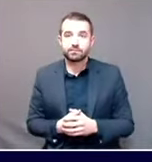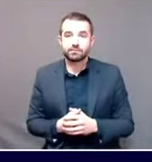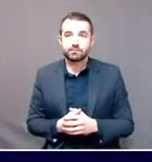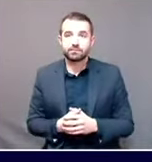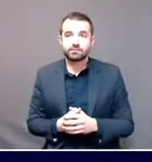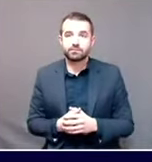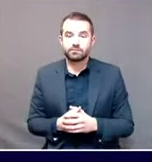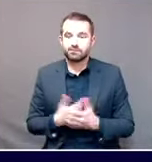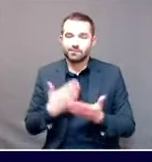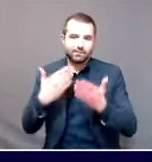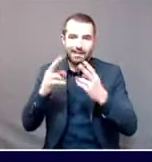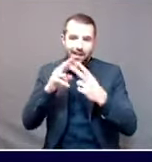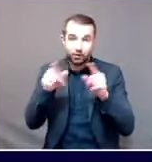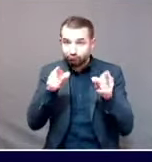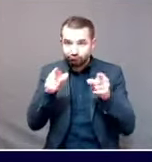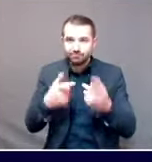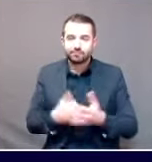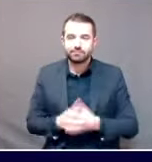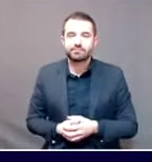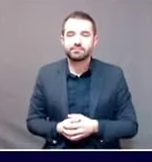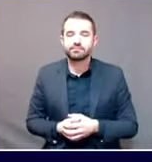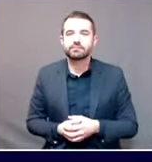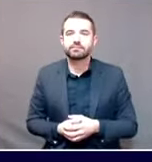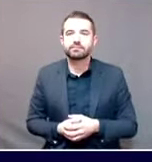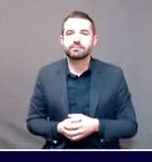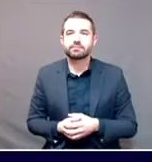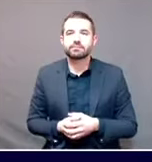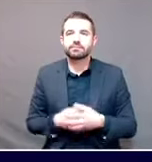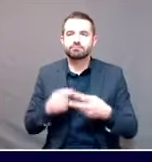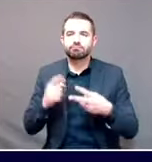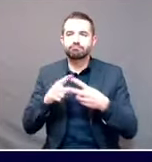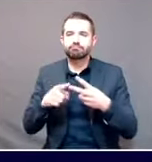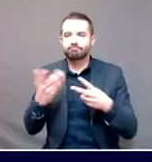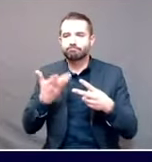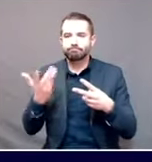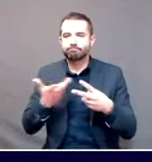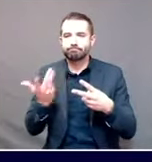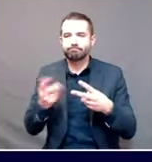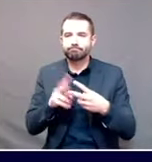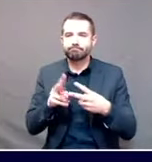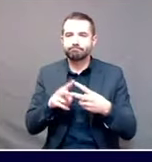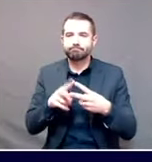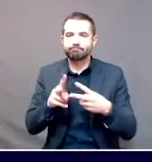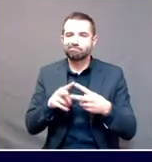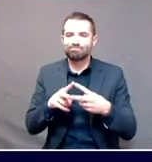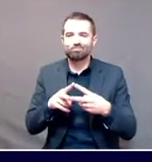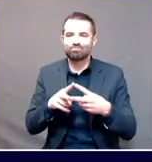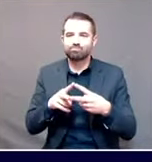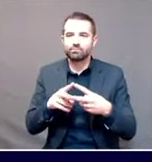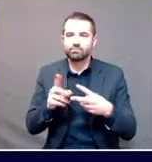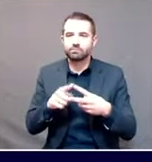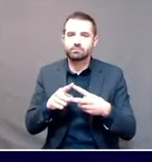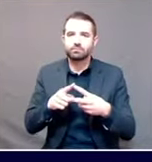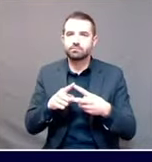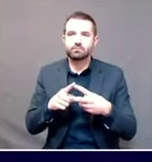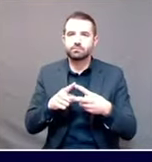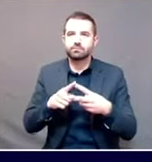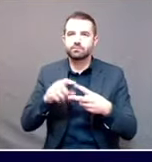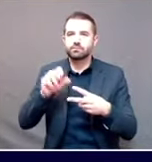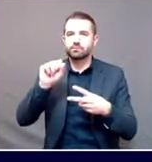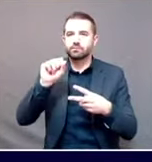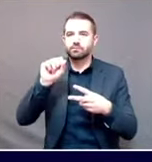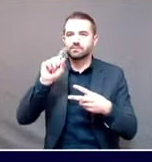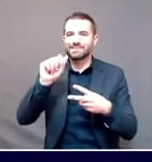A couple things. Is it possible for us to get an update on the status of Governor